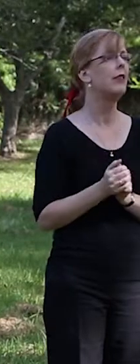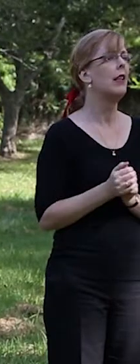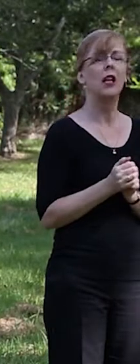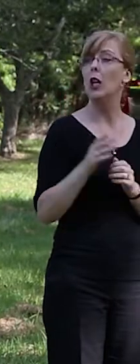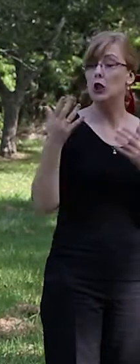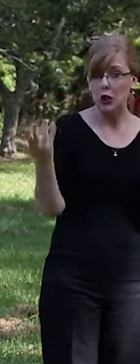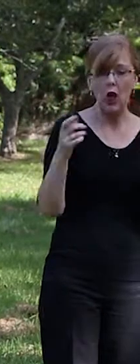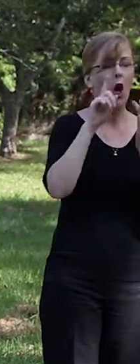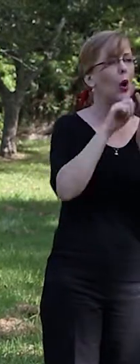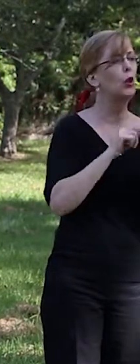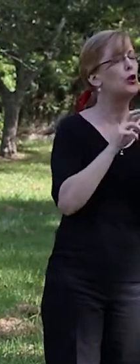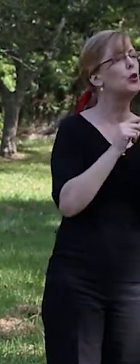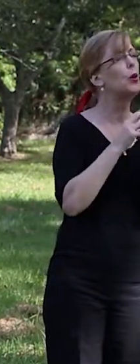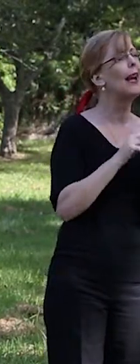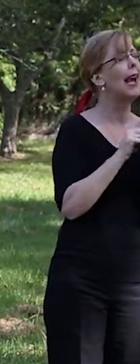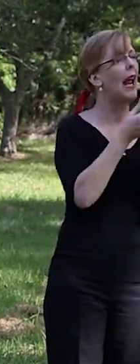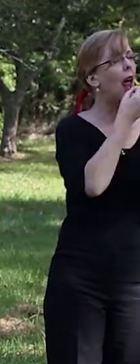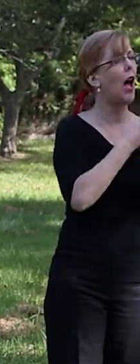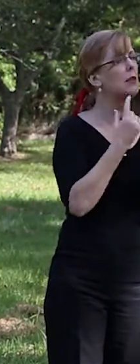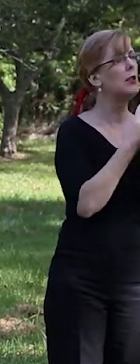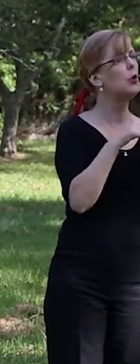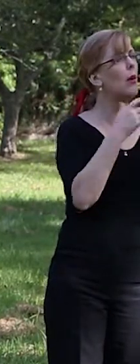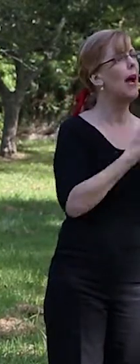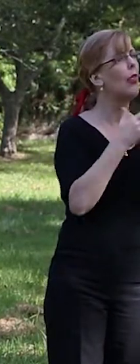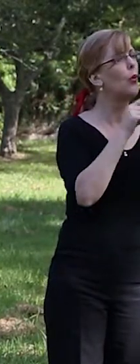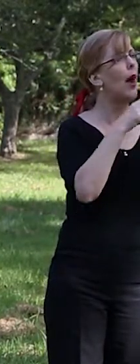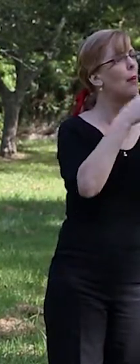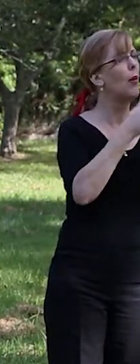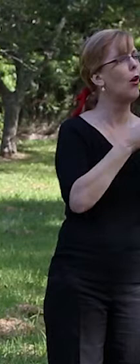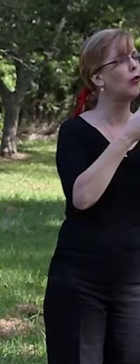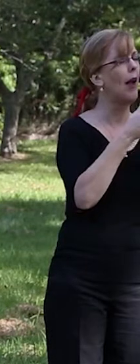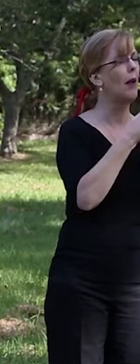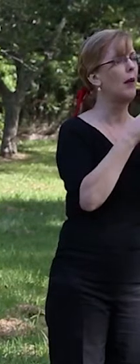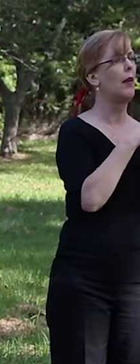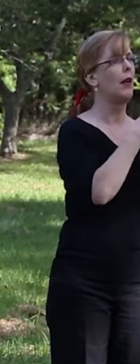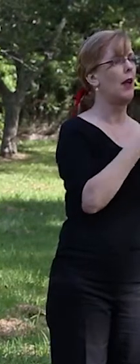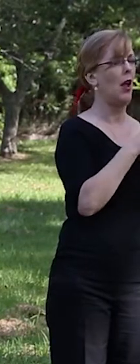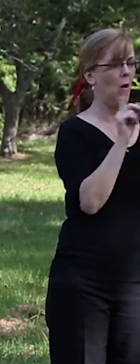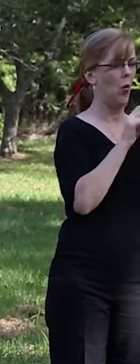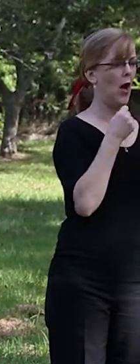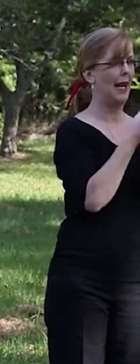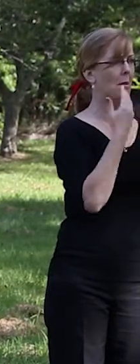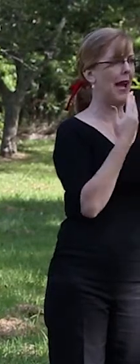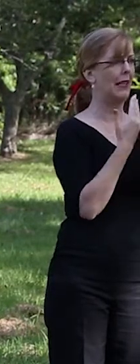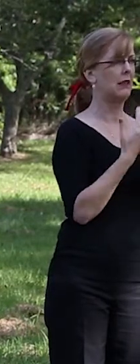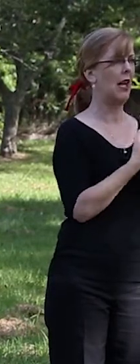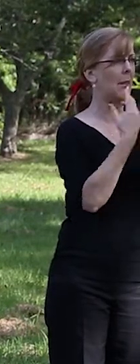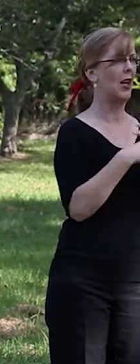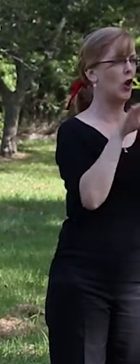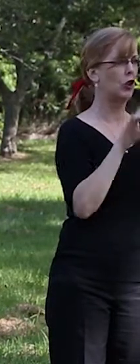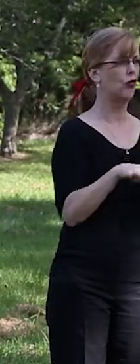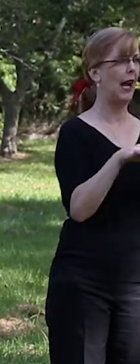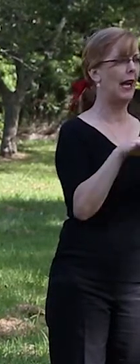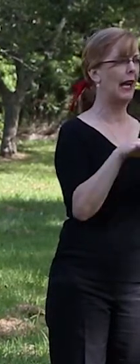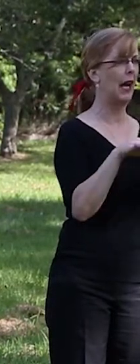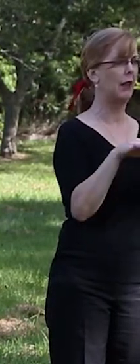So Julianne invited me today to talk a little bit about the RAP program, and about the impact that it is actually having on the nation. So I've